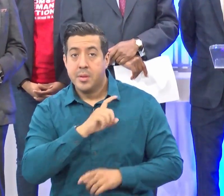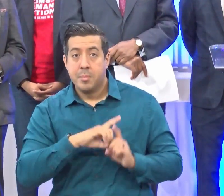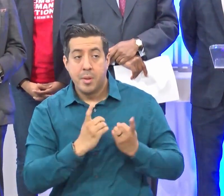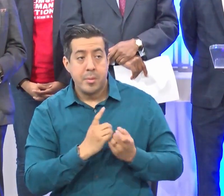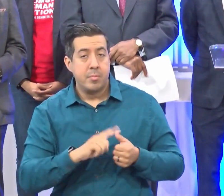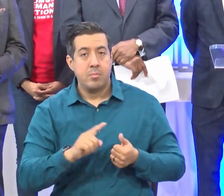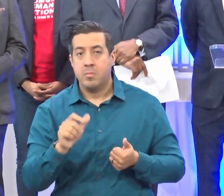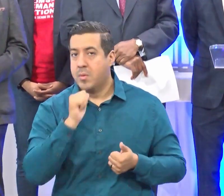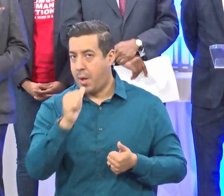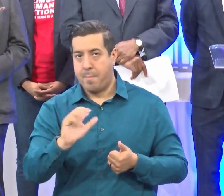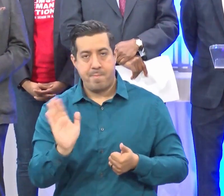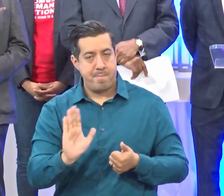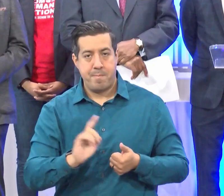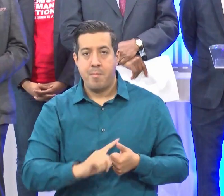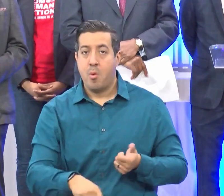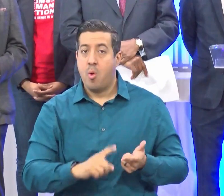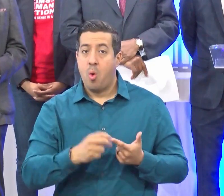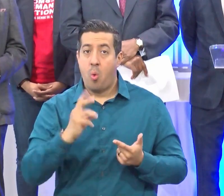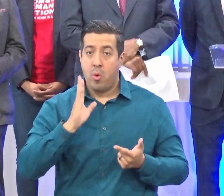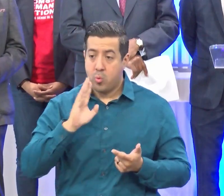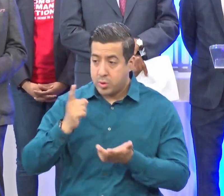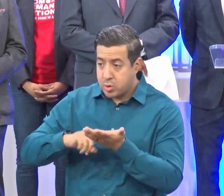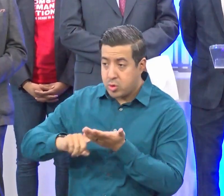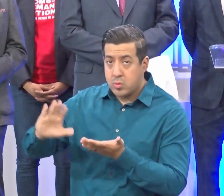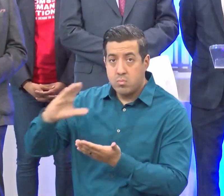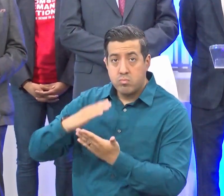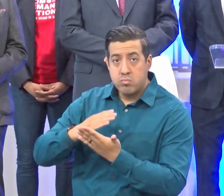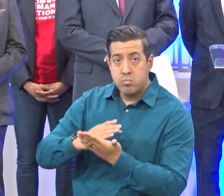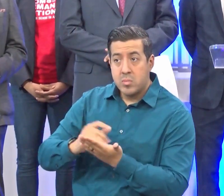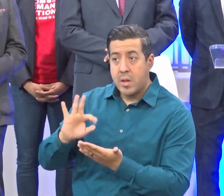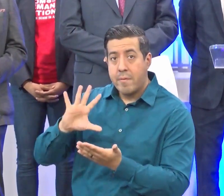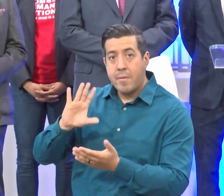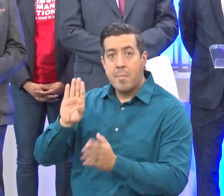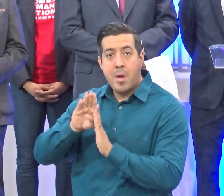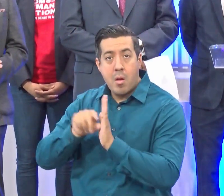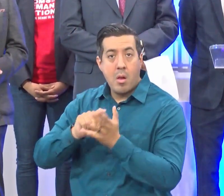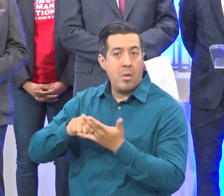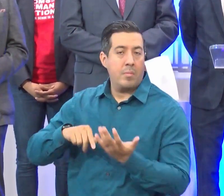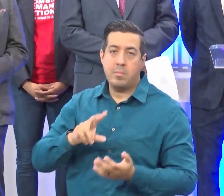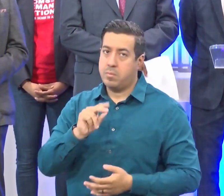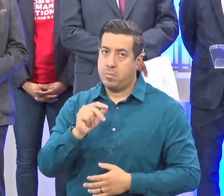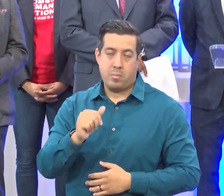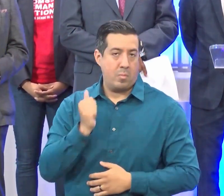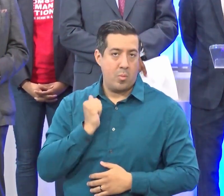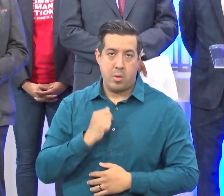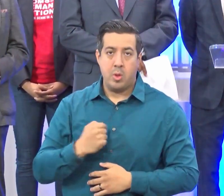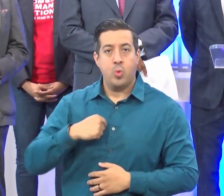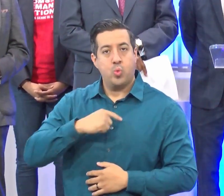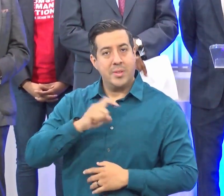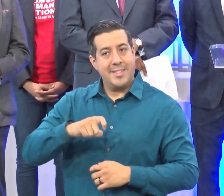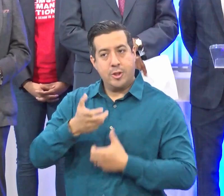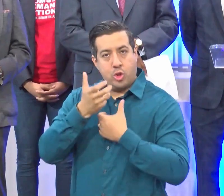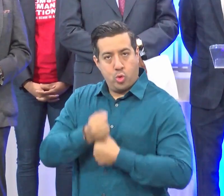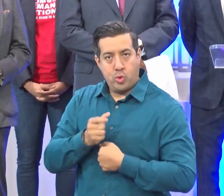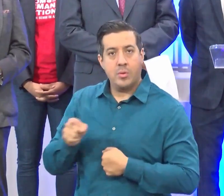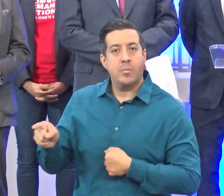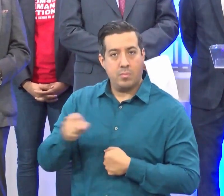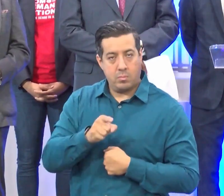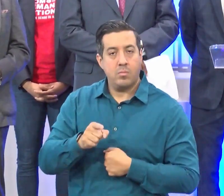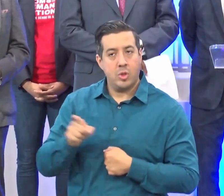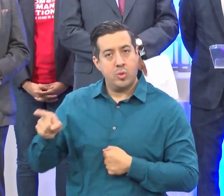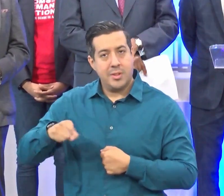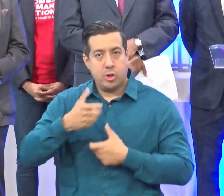nor will any warrants or records be checked by them. Maintaining public trust is a critical component of this initiative.